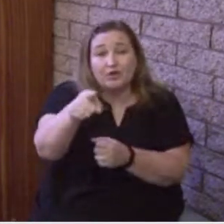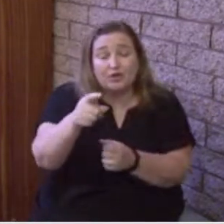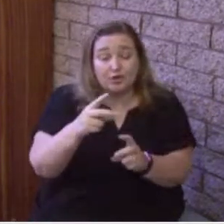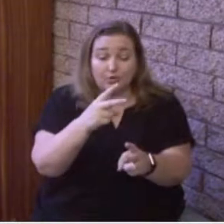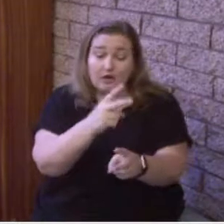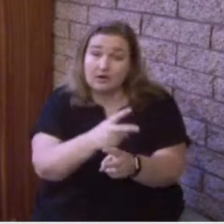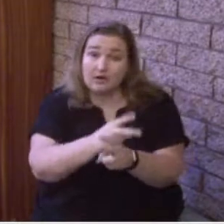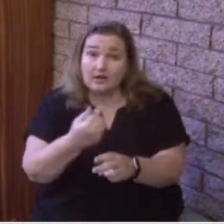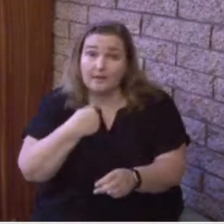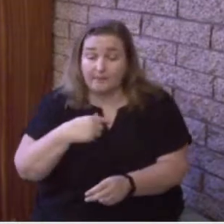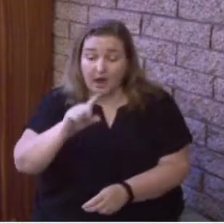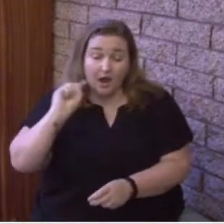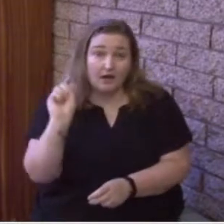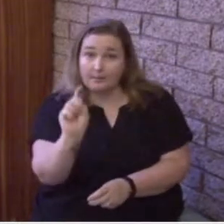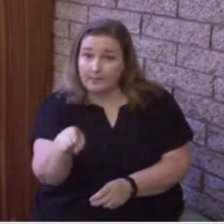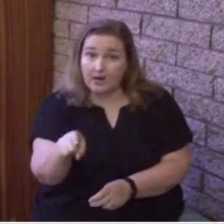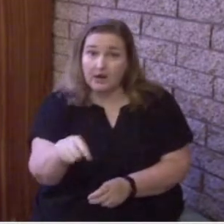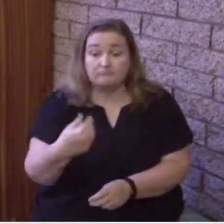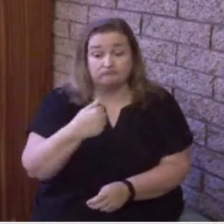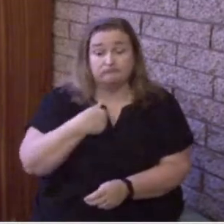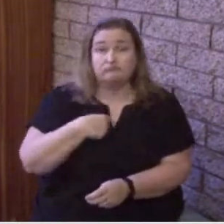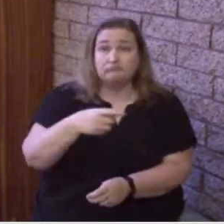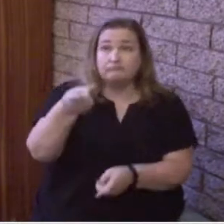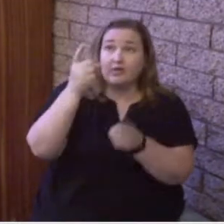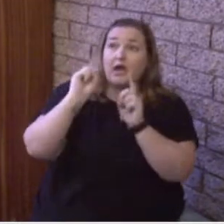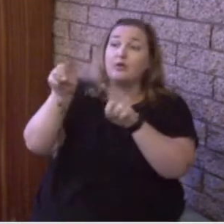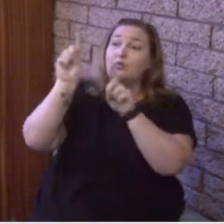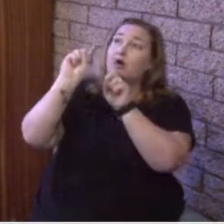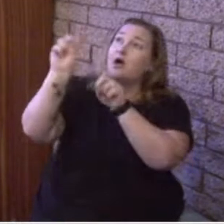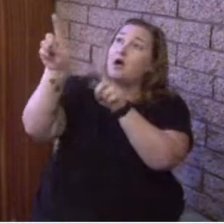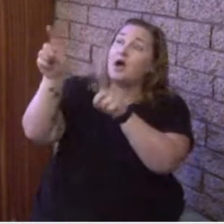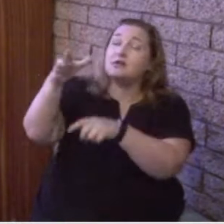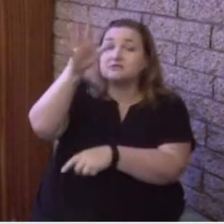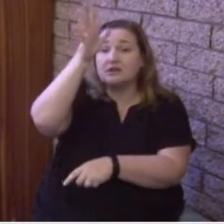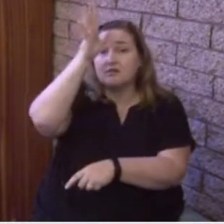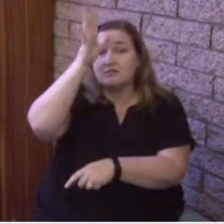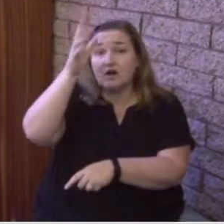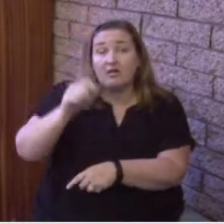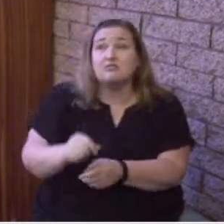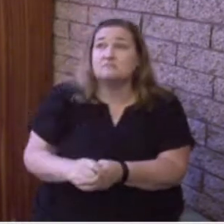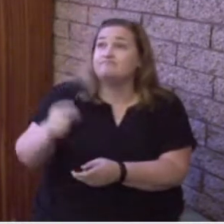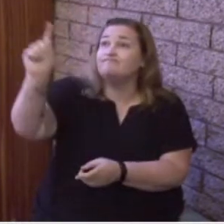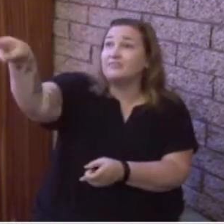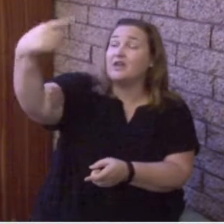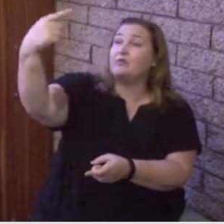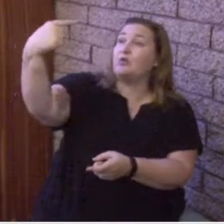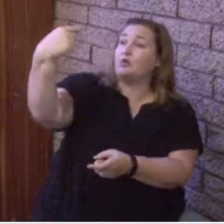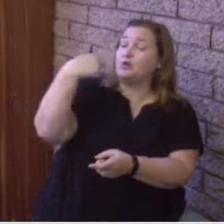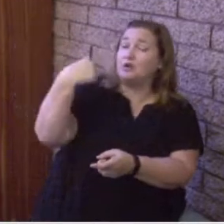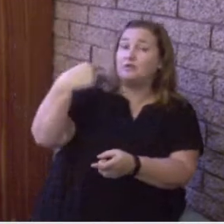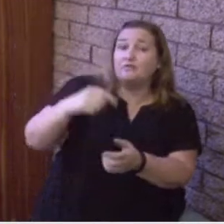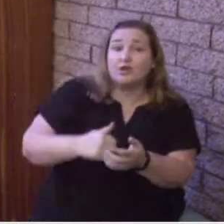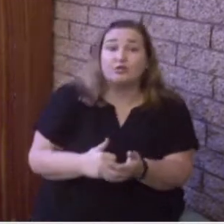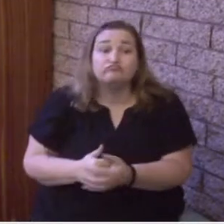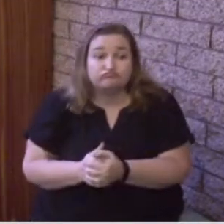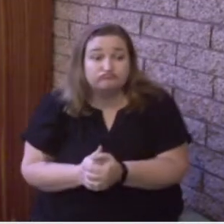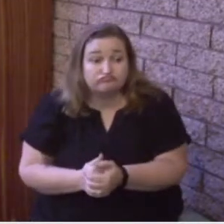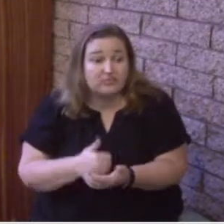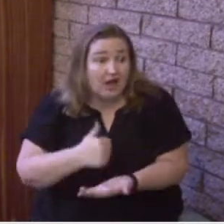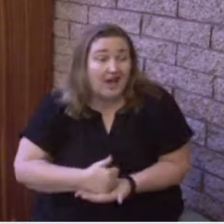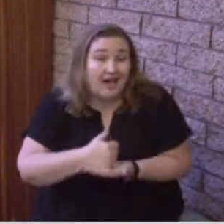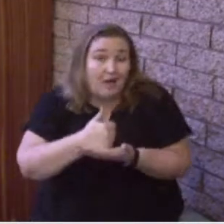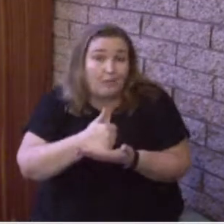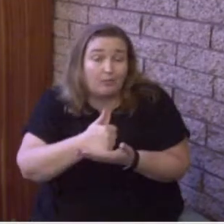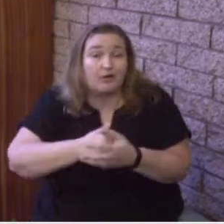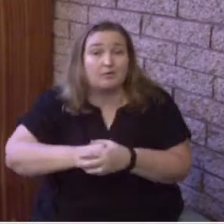and I will ask the Father, and He will give you another helper to be with